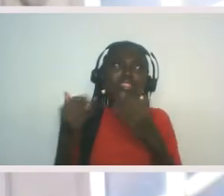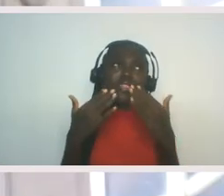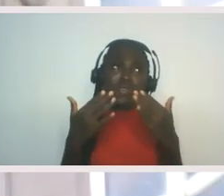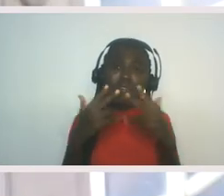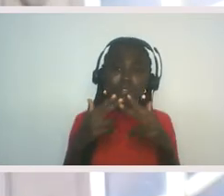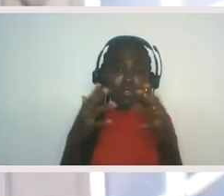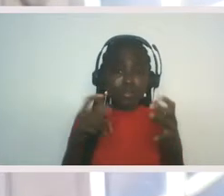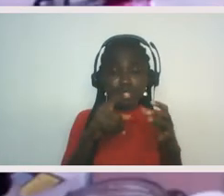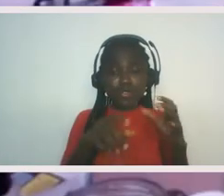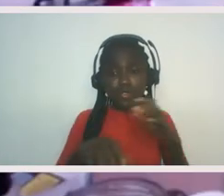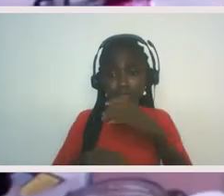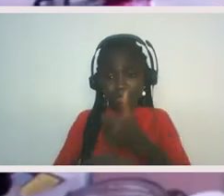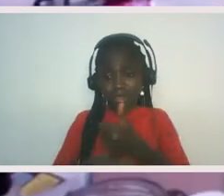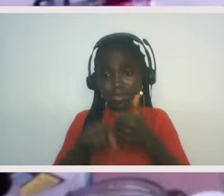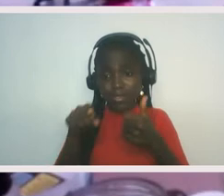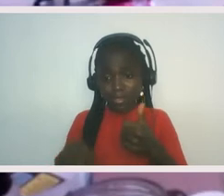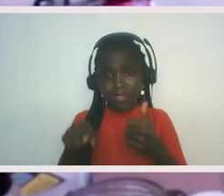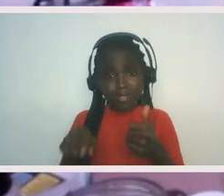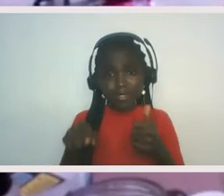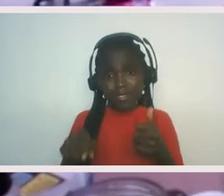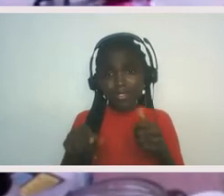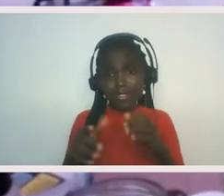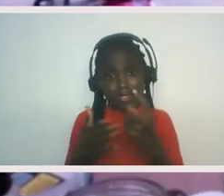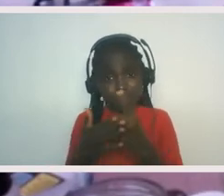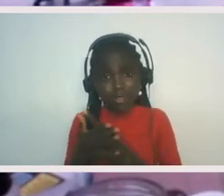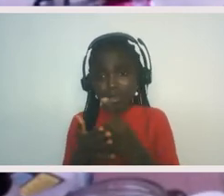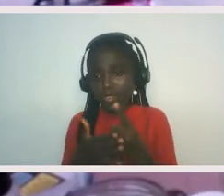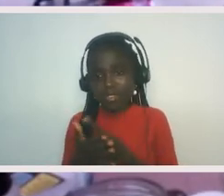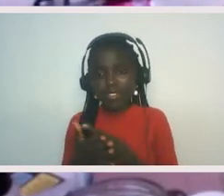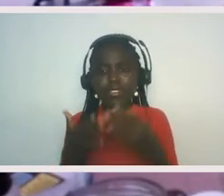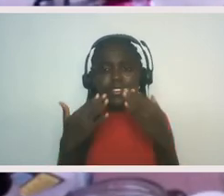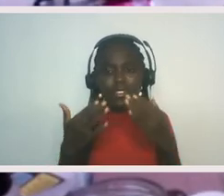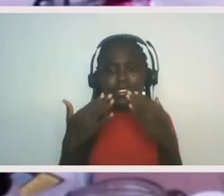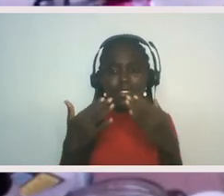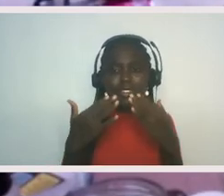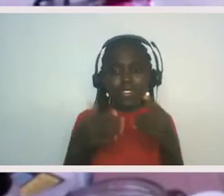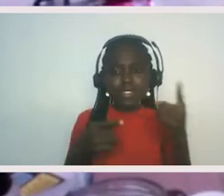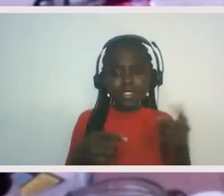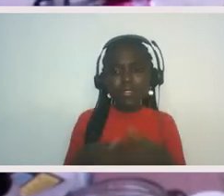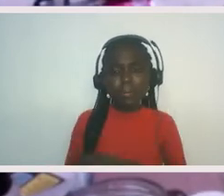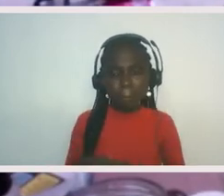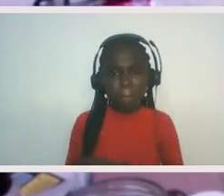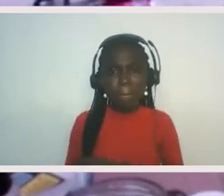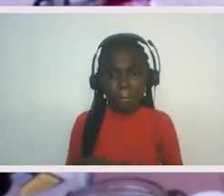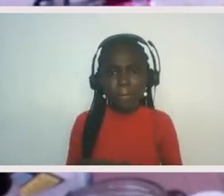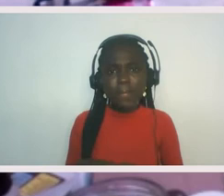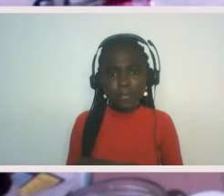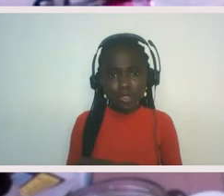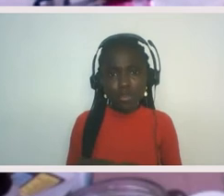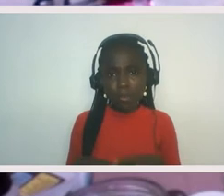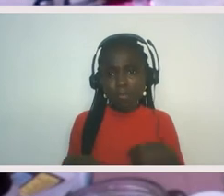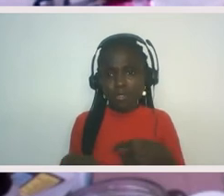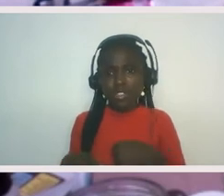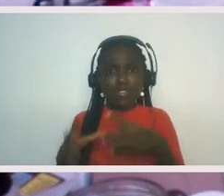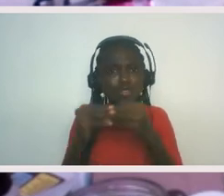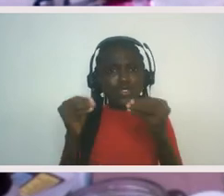live on. I really, what do you do though? You know, like, you know where you occupy whose land you occupy, but what do you do to, to make sure